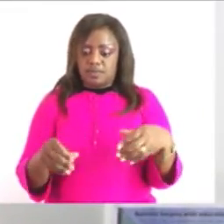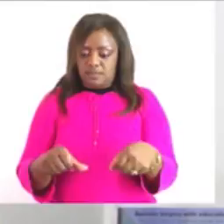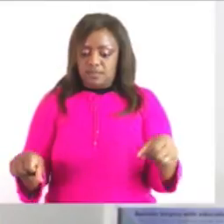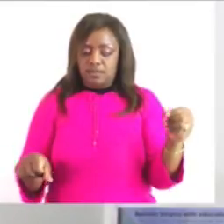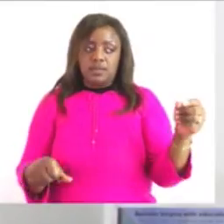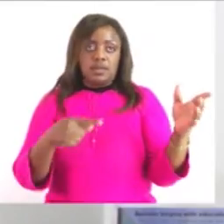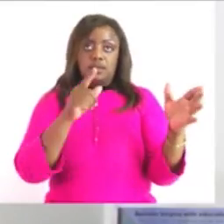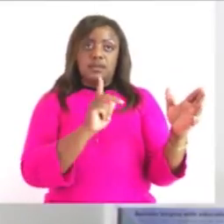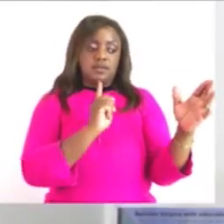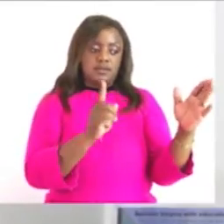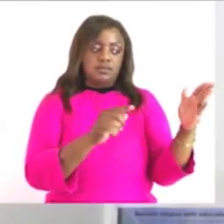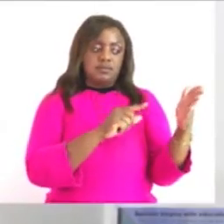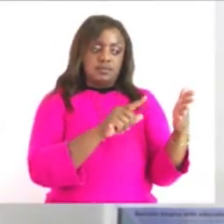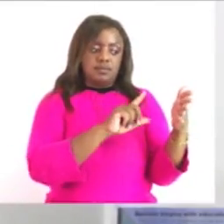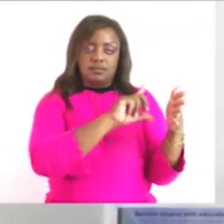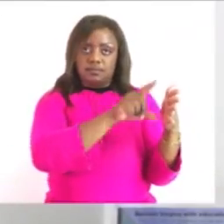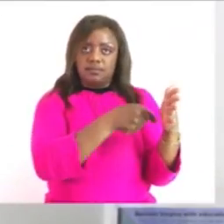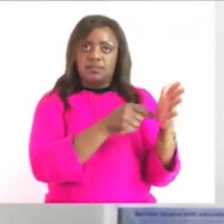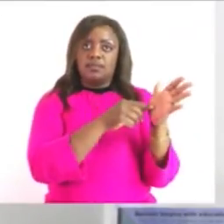my stopwatch will also start